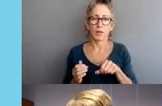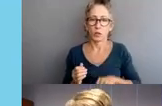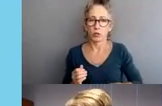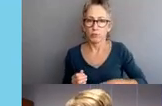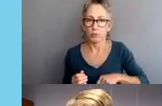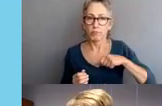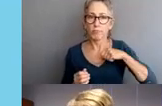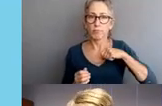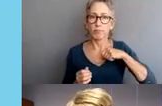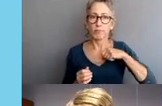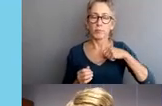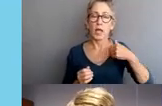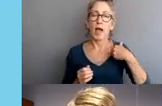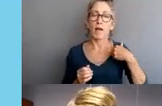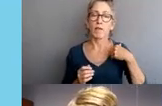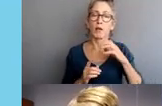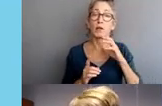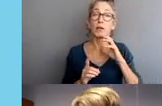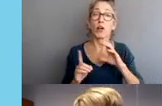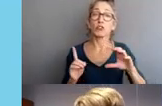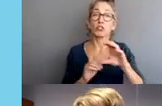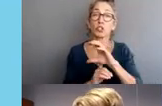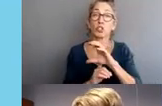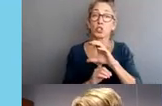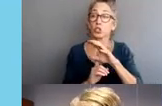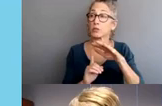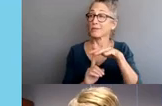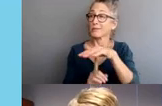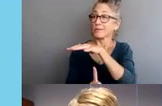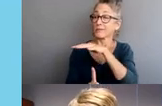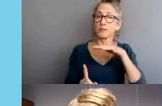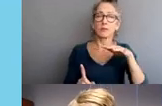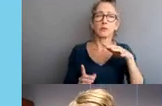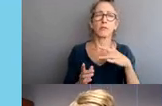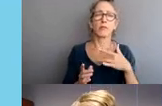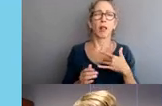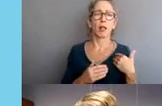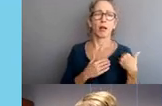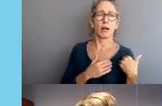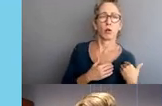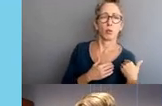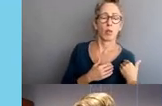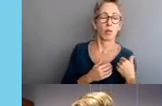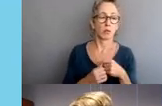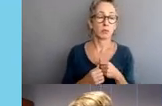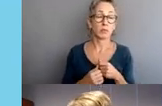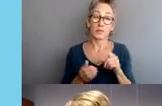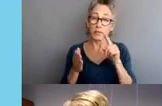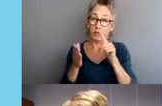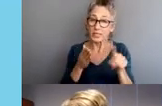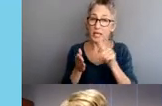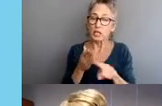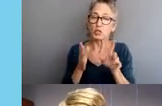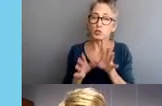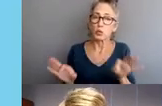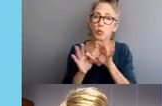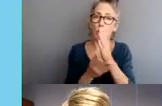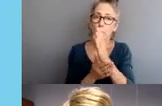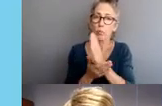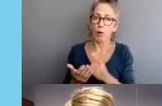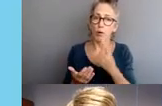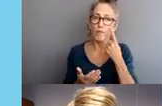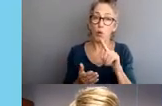through a culture of accountability at CPD. Misconduct investigations play an important role in that process of creating